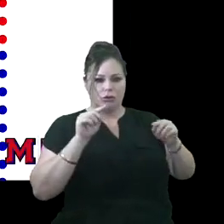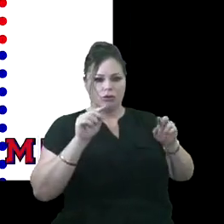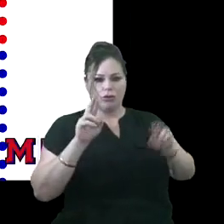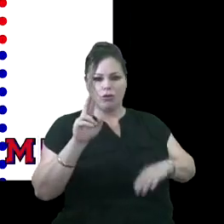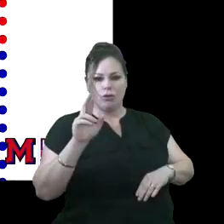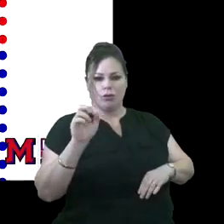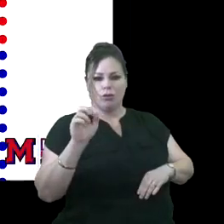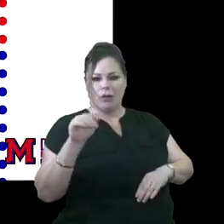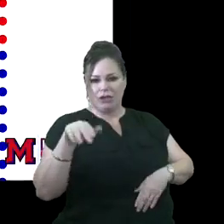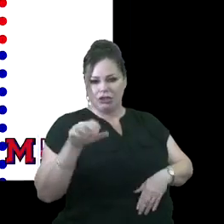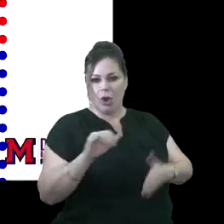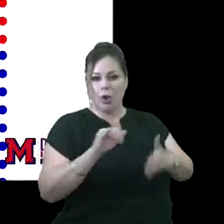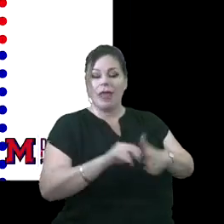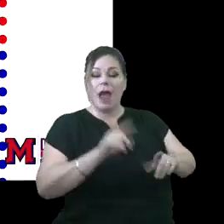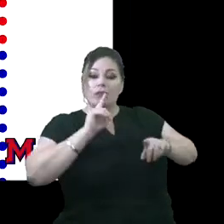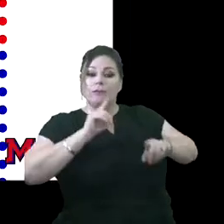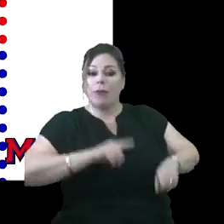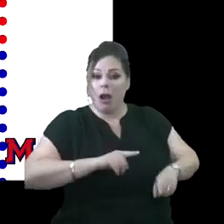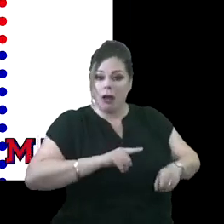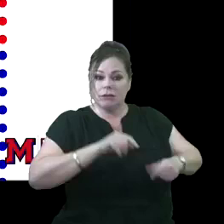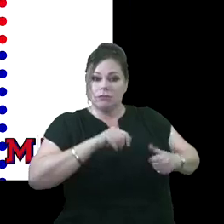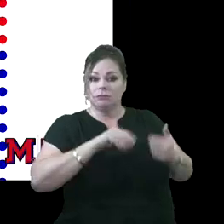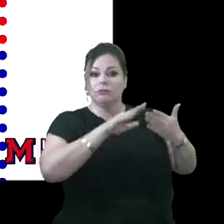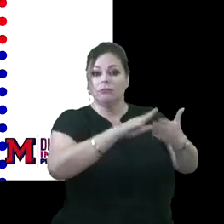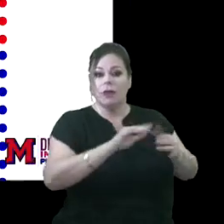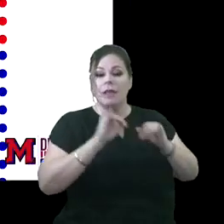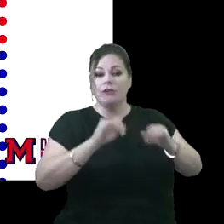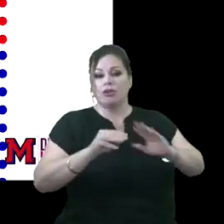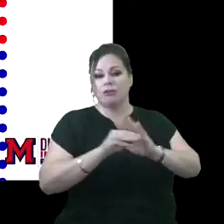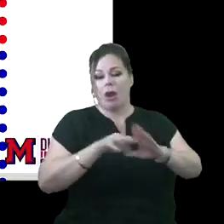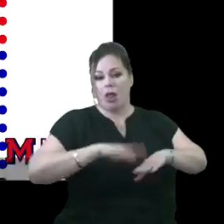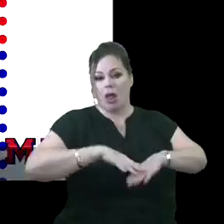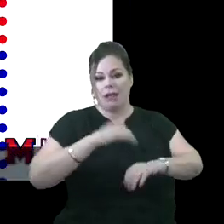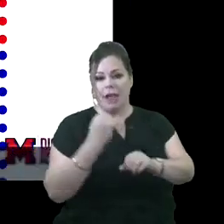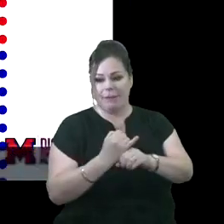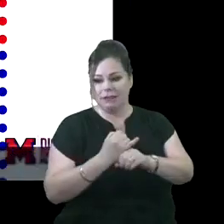is responsive to the actual instructional model on the campus.